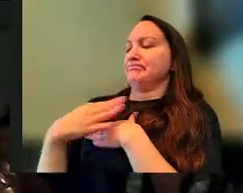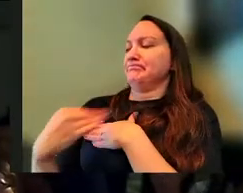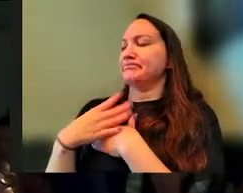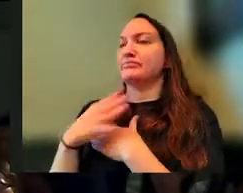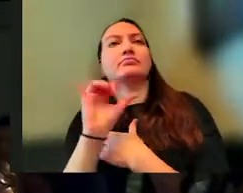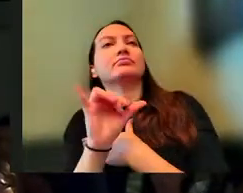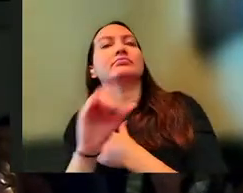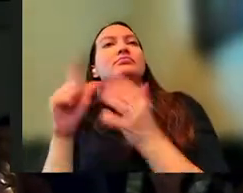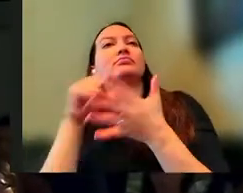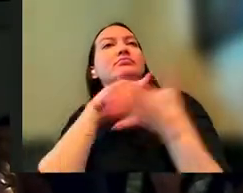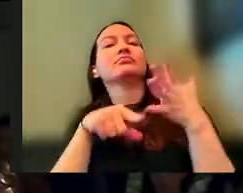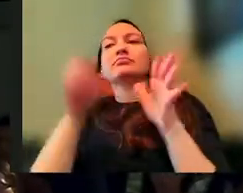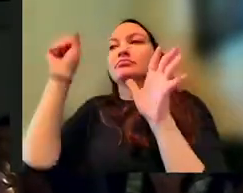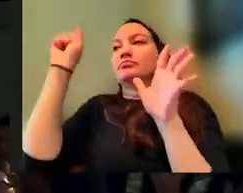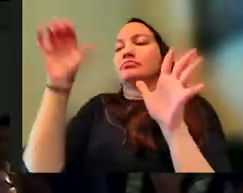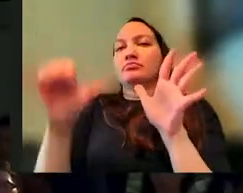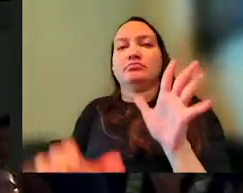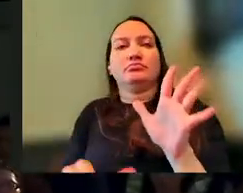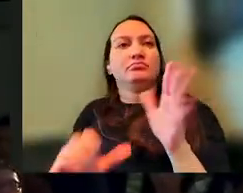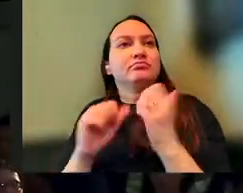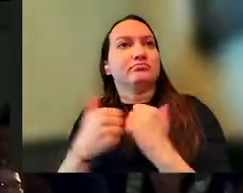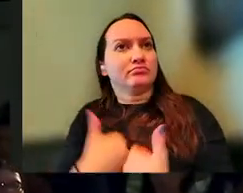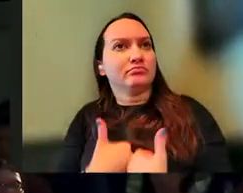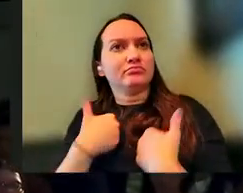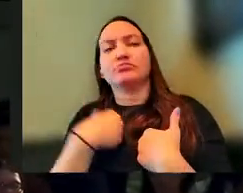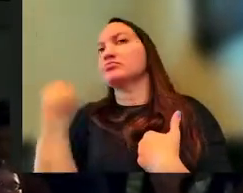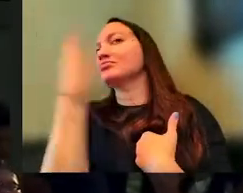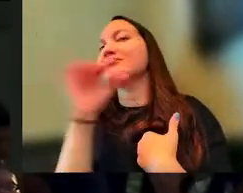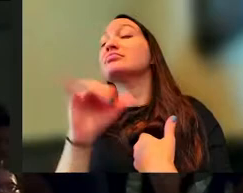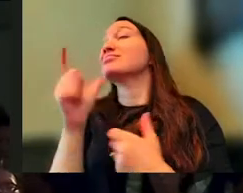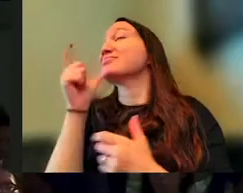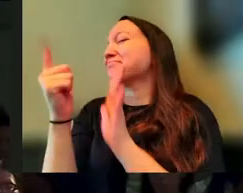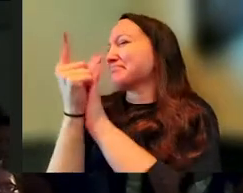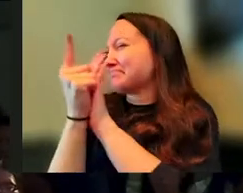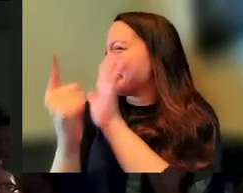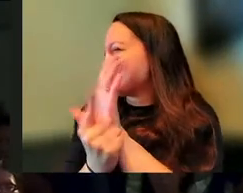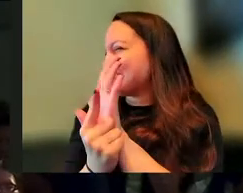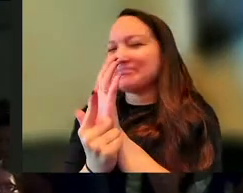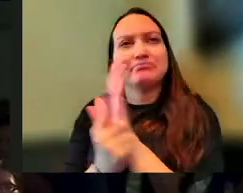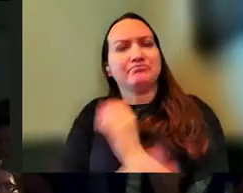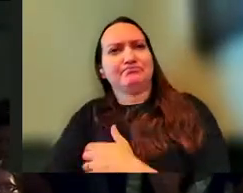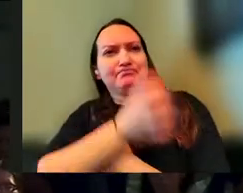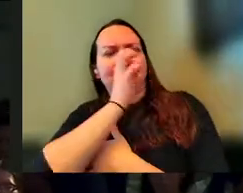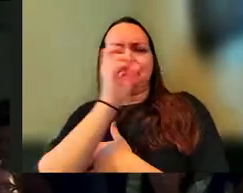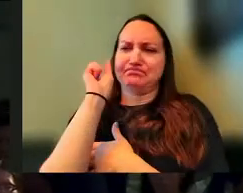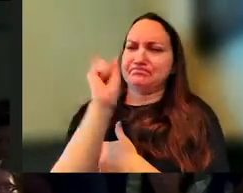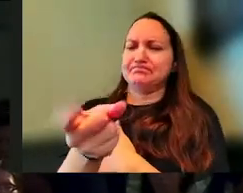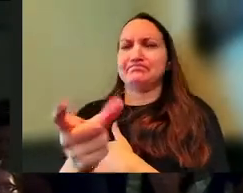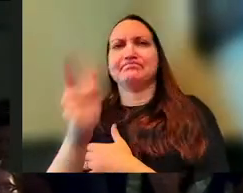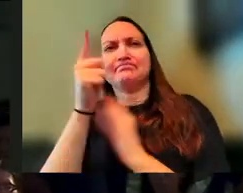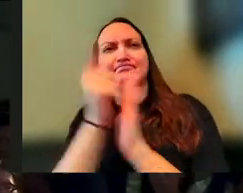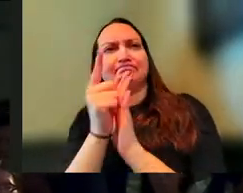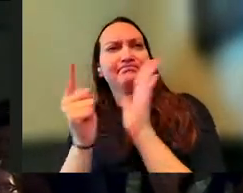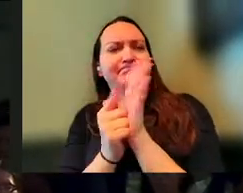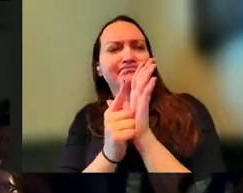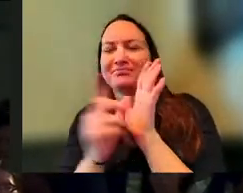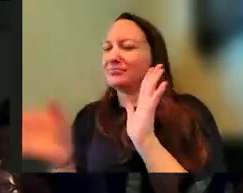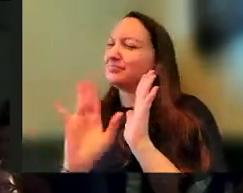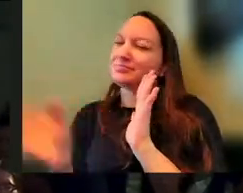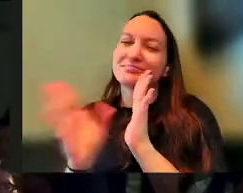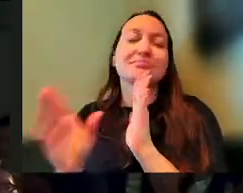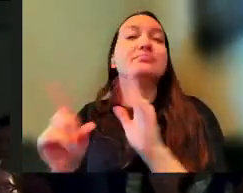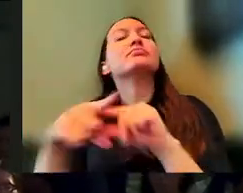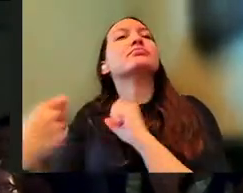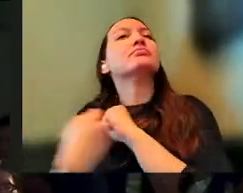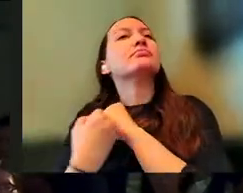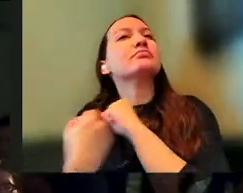here's how you do these things. Here's how this life should live. It is not law, okay? God is not coming. It's not placing law on our lives throughout Proverbs, but support and